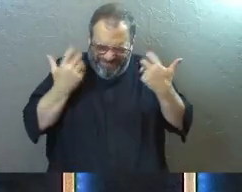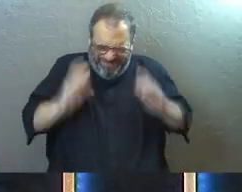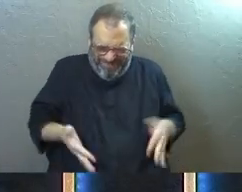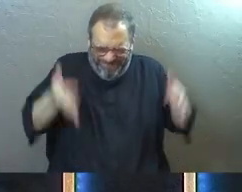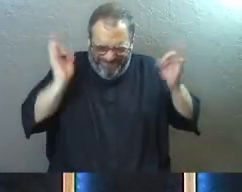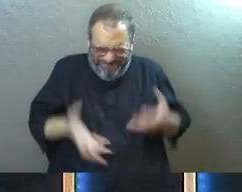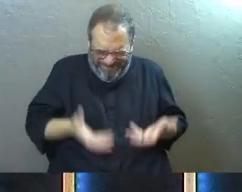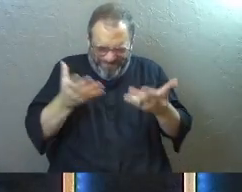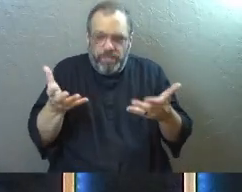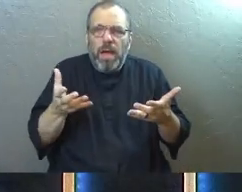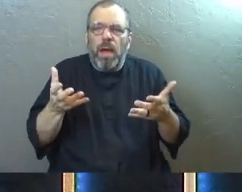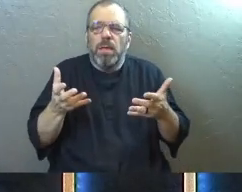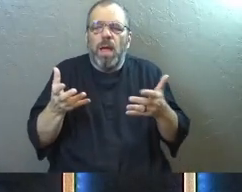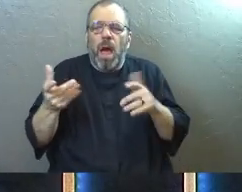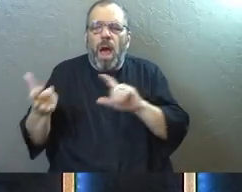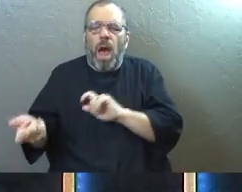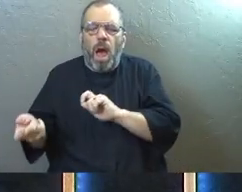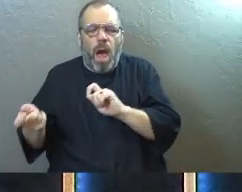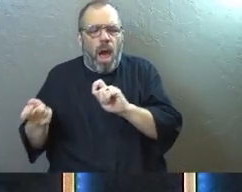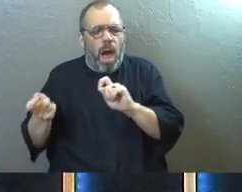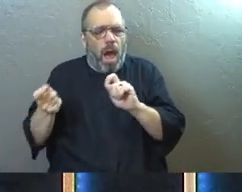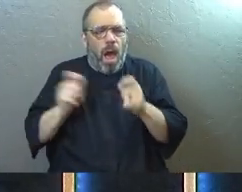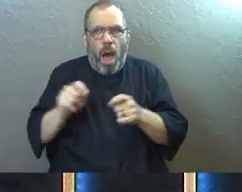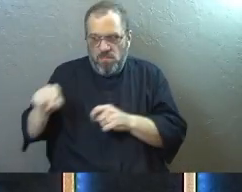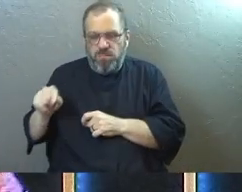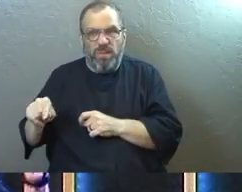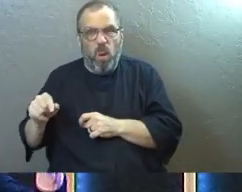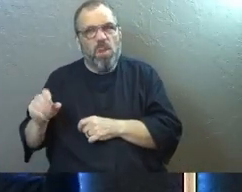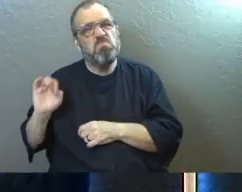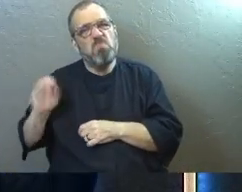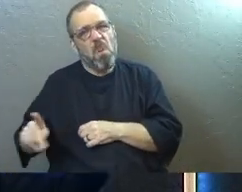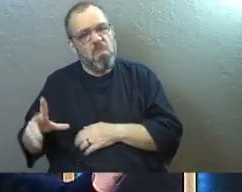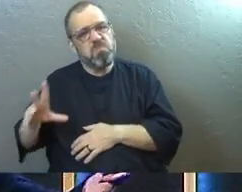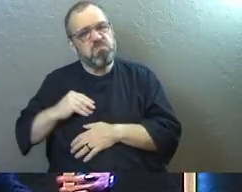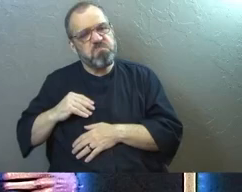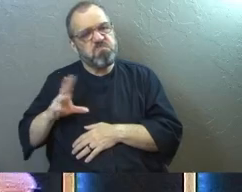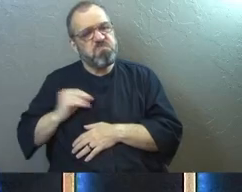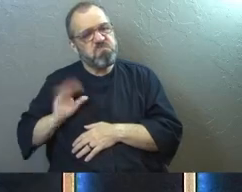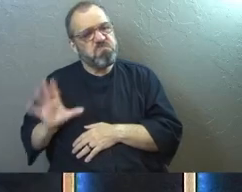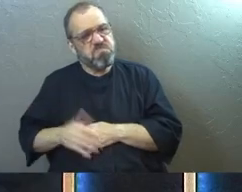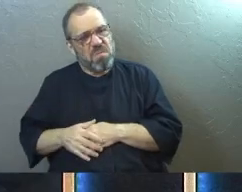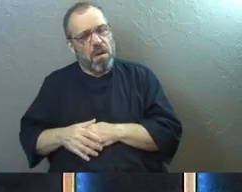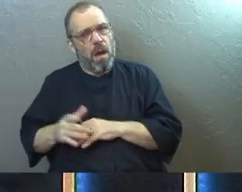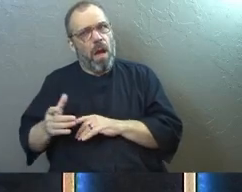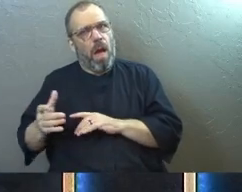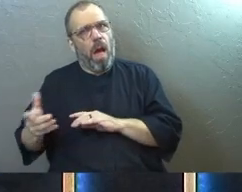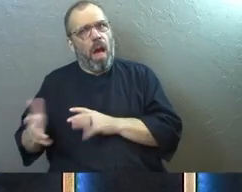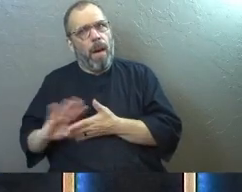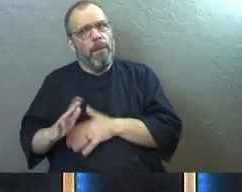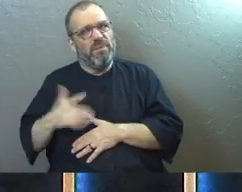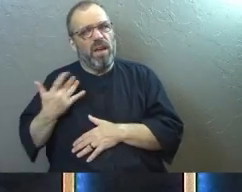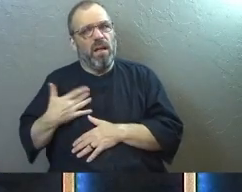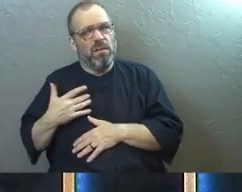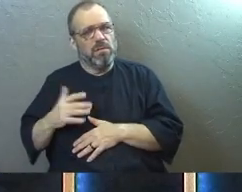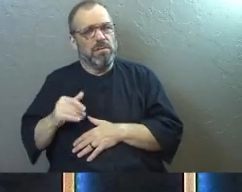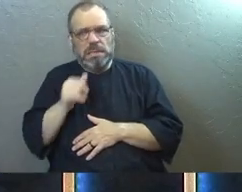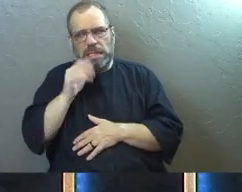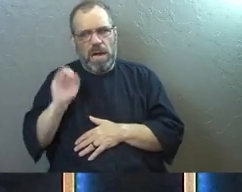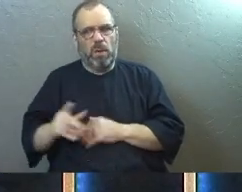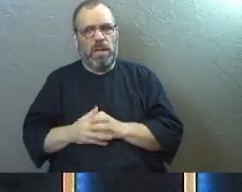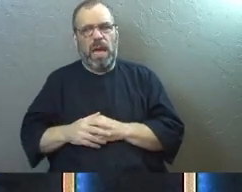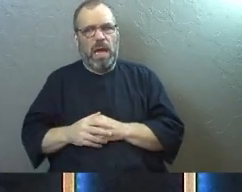there was a shift. Something happened where it's like stuff that was okay before all of a sudden starts to feel less okay.